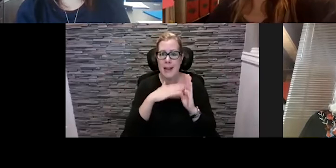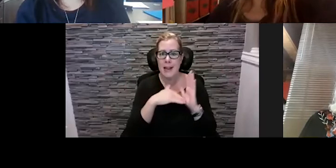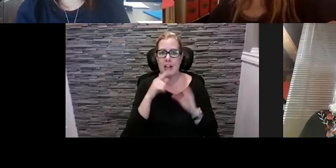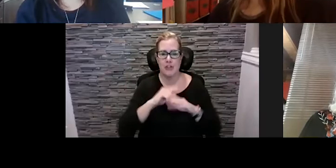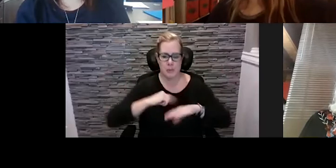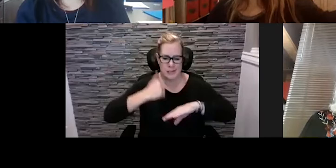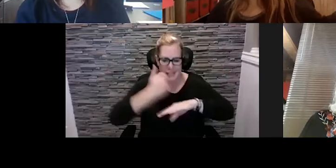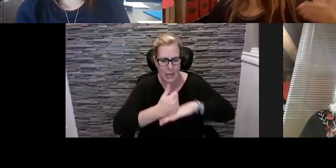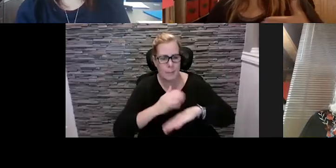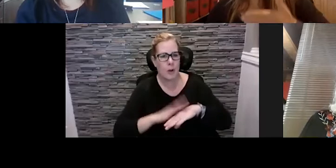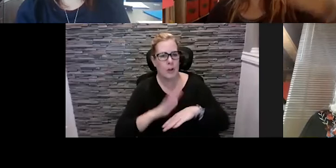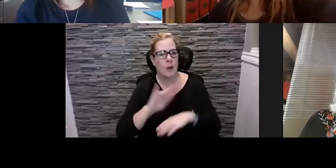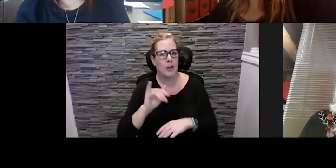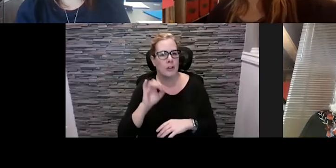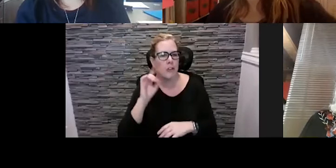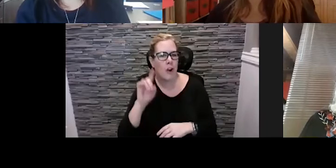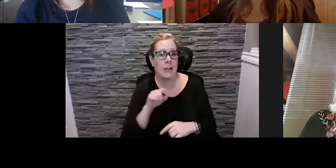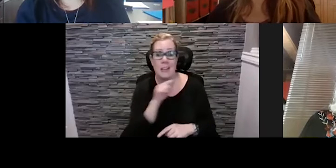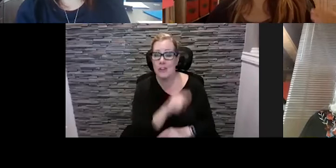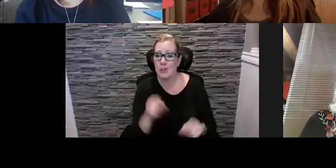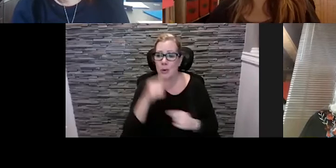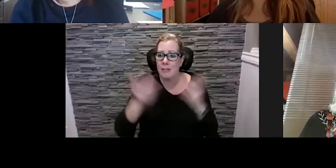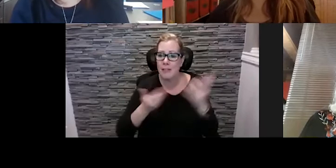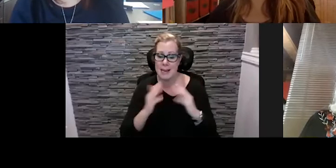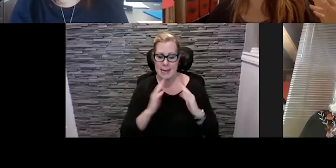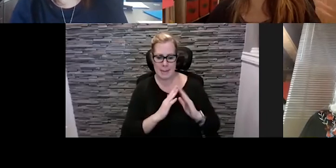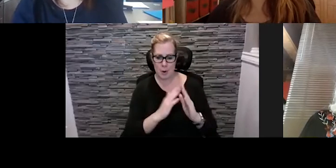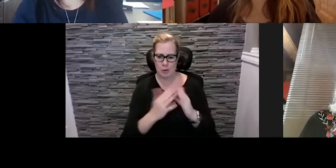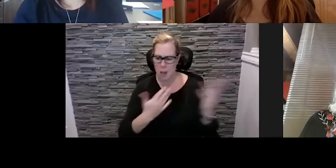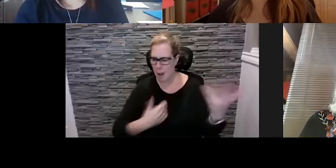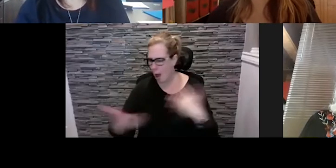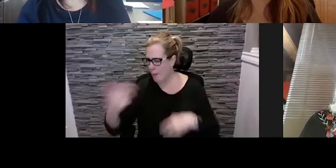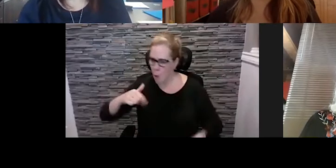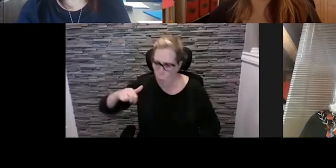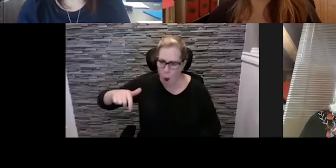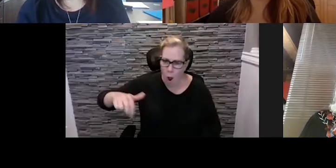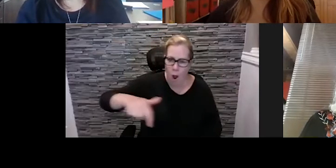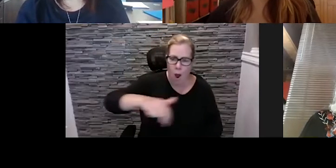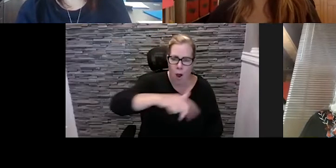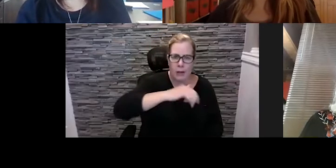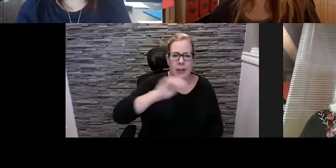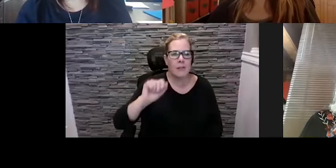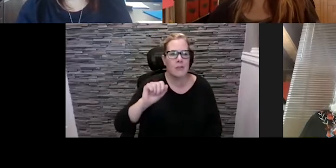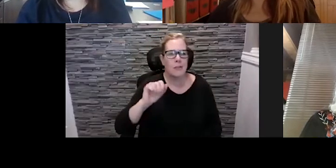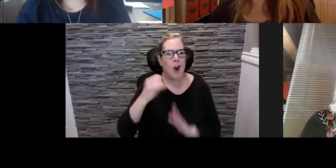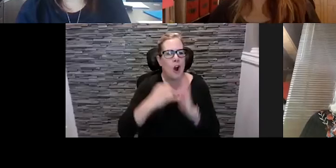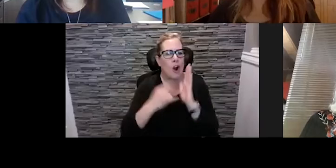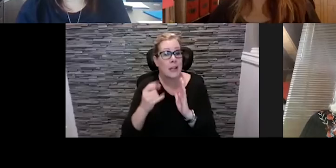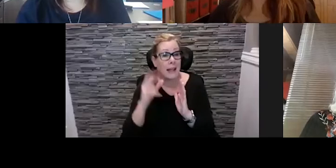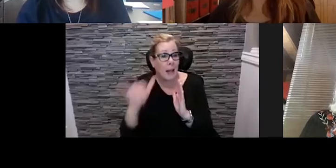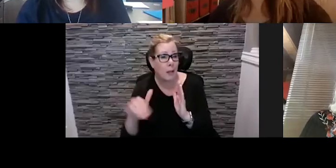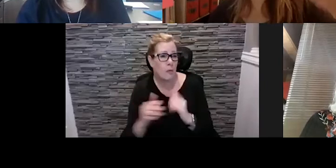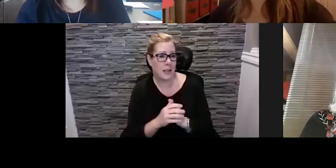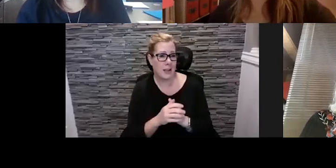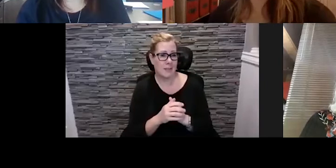you invited neighbors to walk around your neighborhood in this walking art gallery and that may be